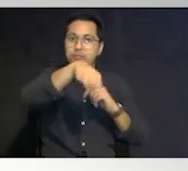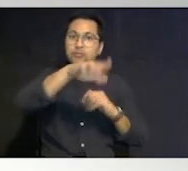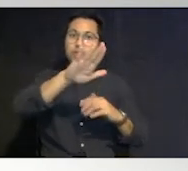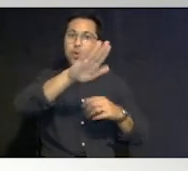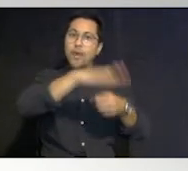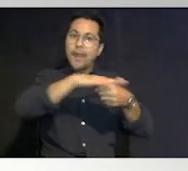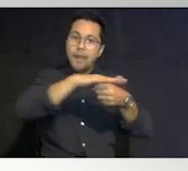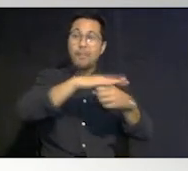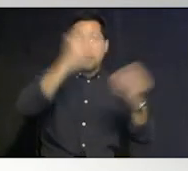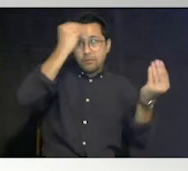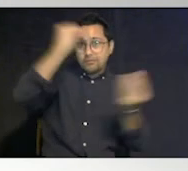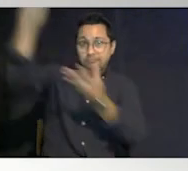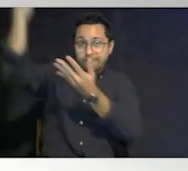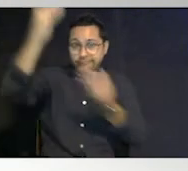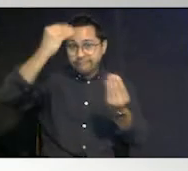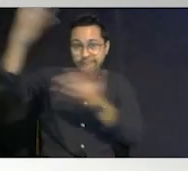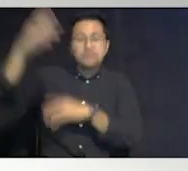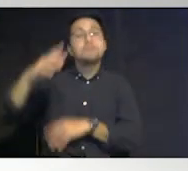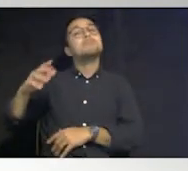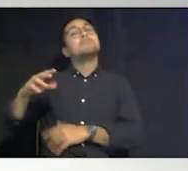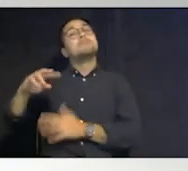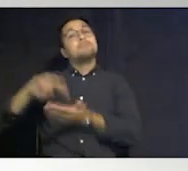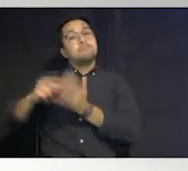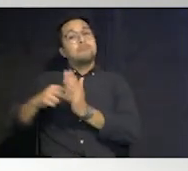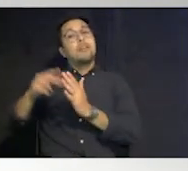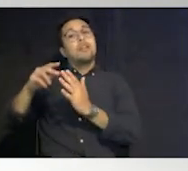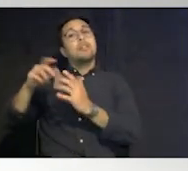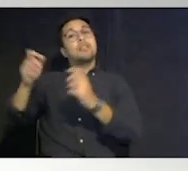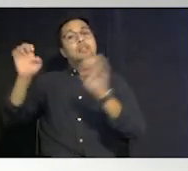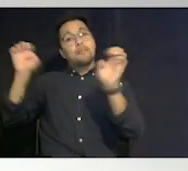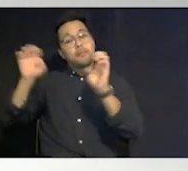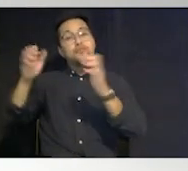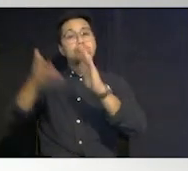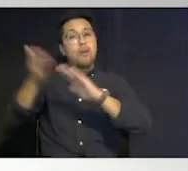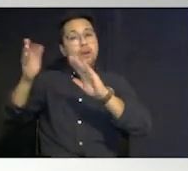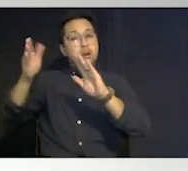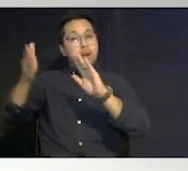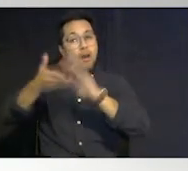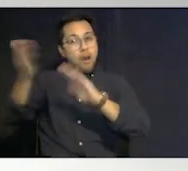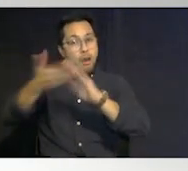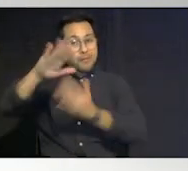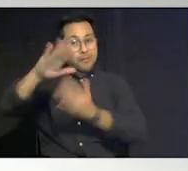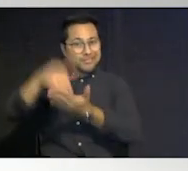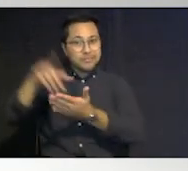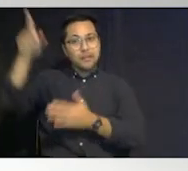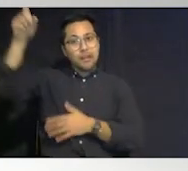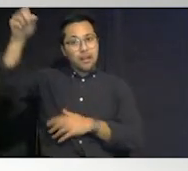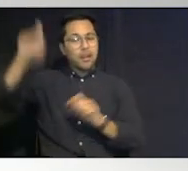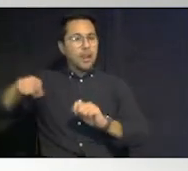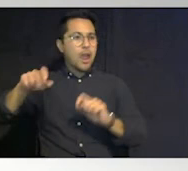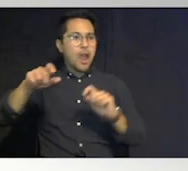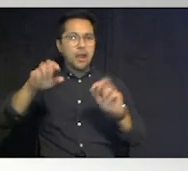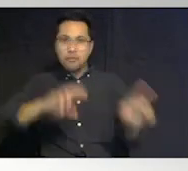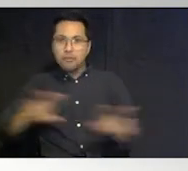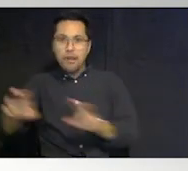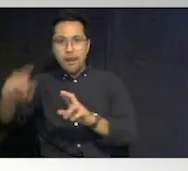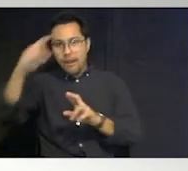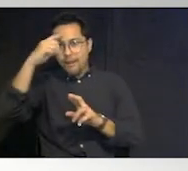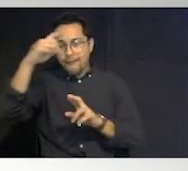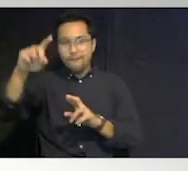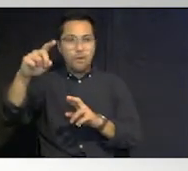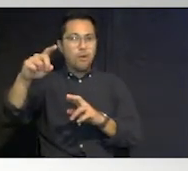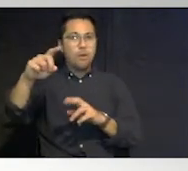so that the emergency operations center in tallahassee can begin to to coordinate responses and triage those issues